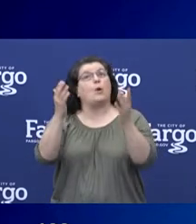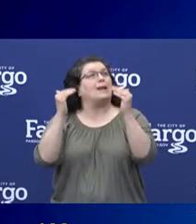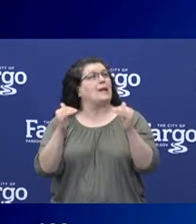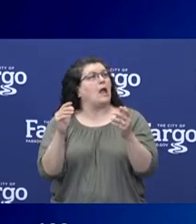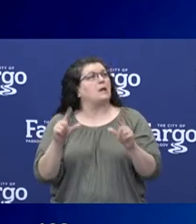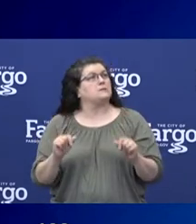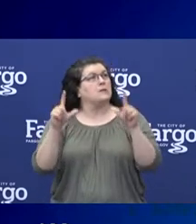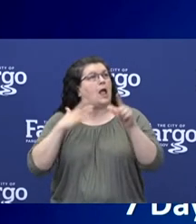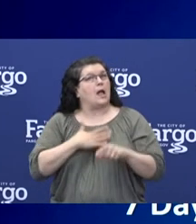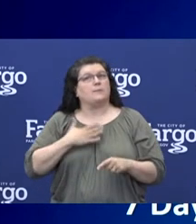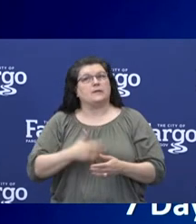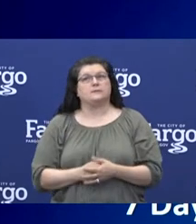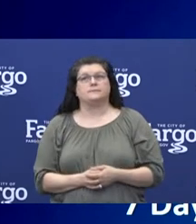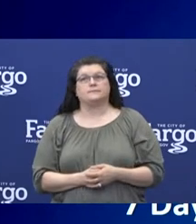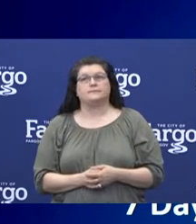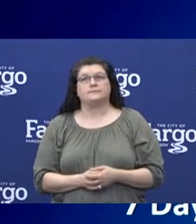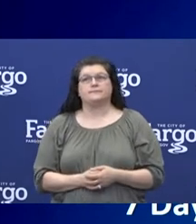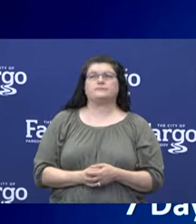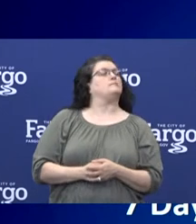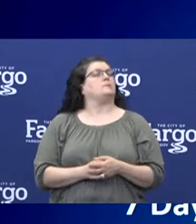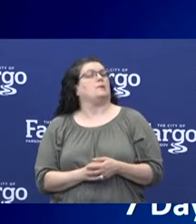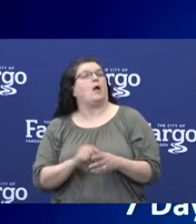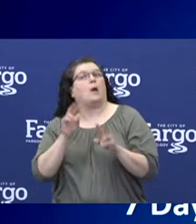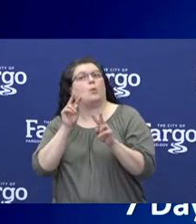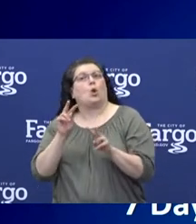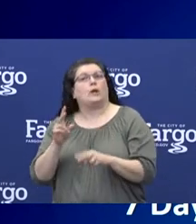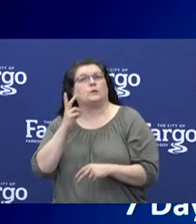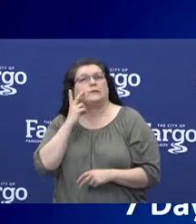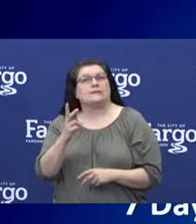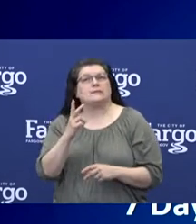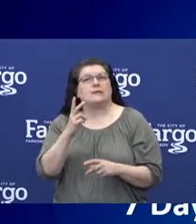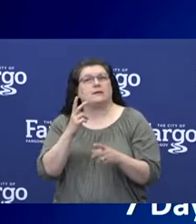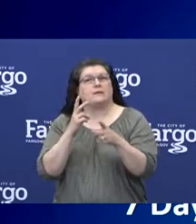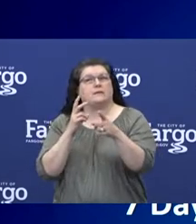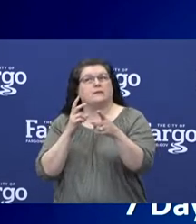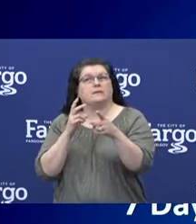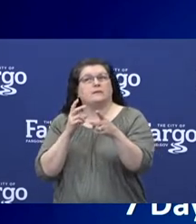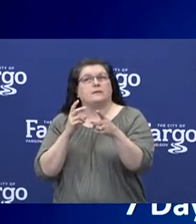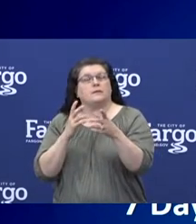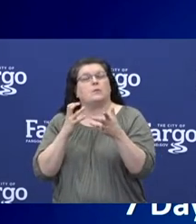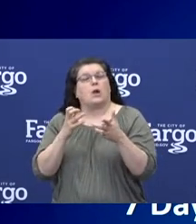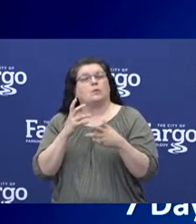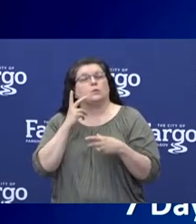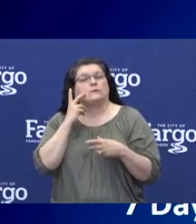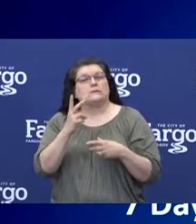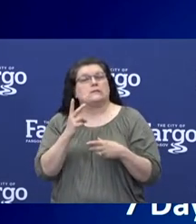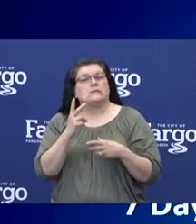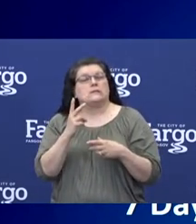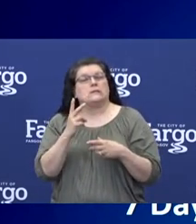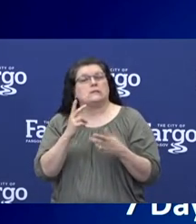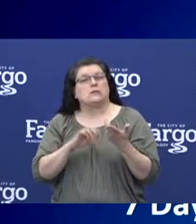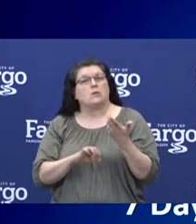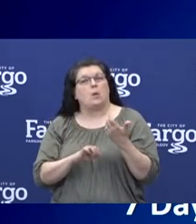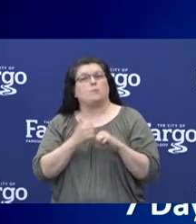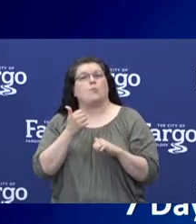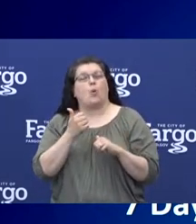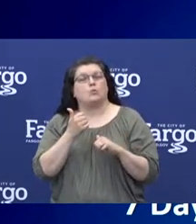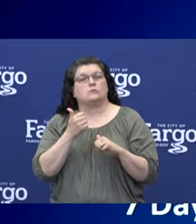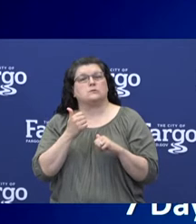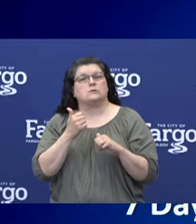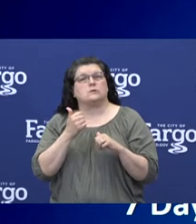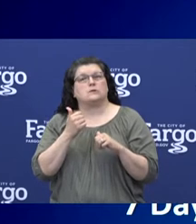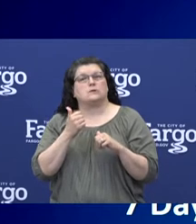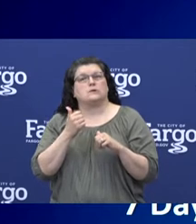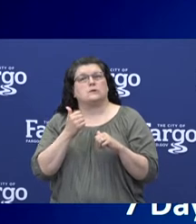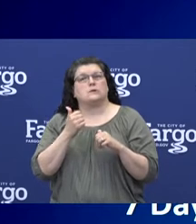this is to look at the most objective measures. So